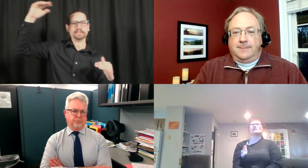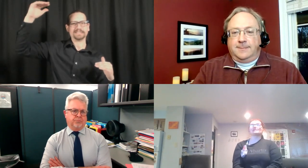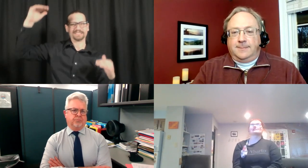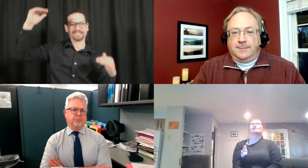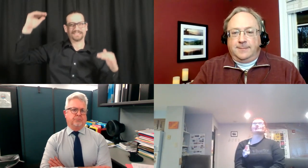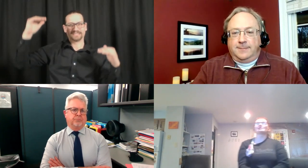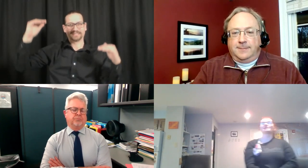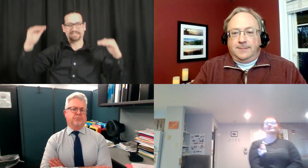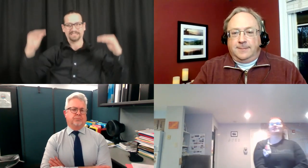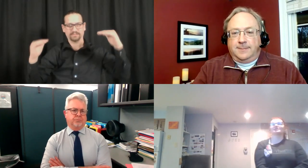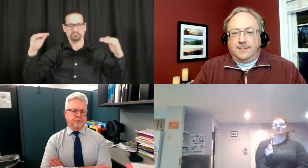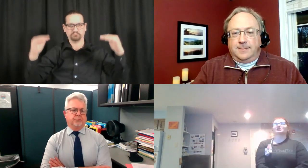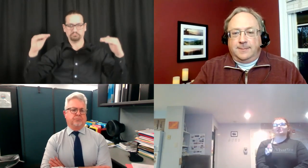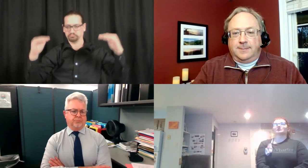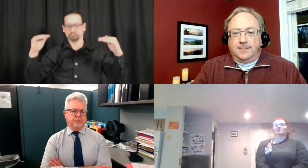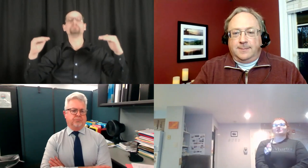So, we'll